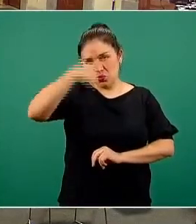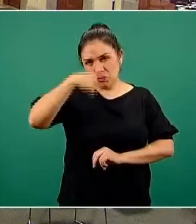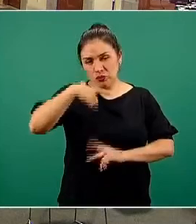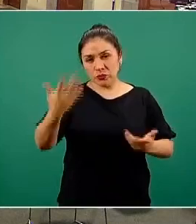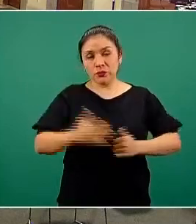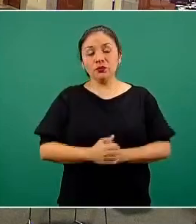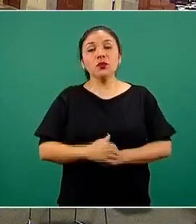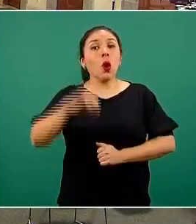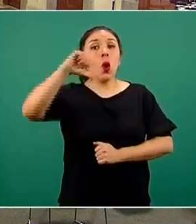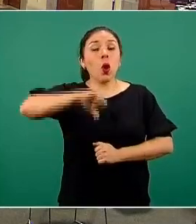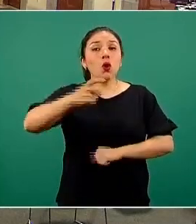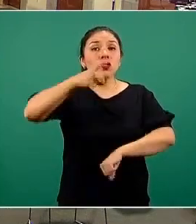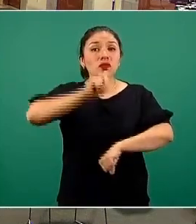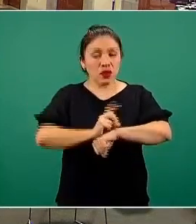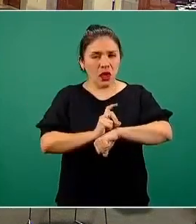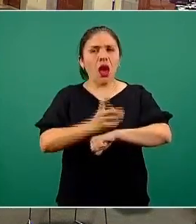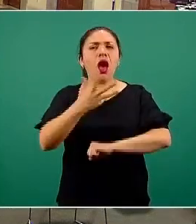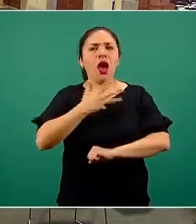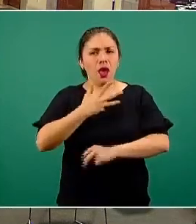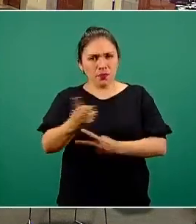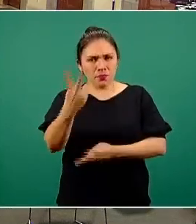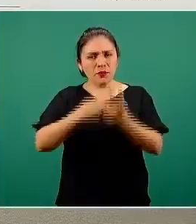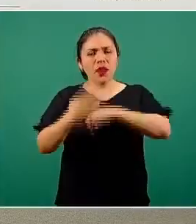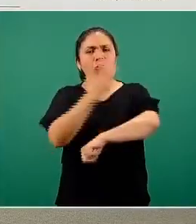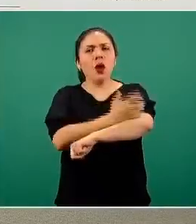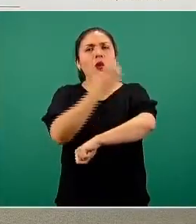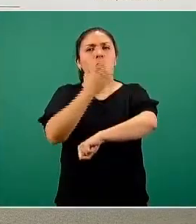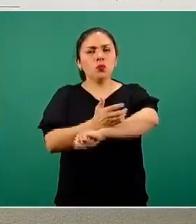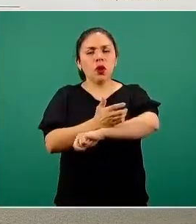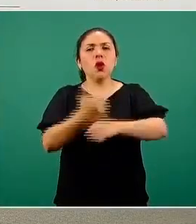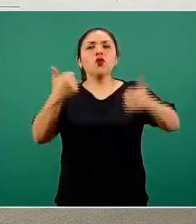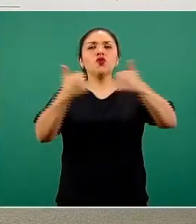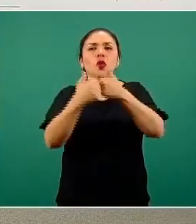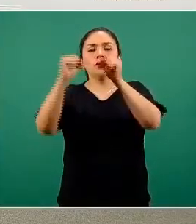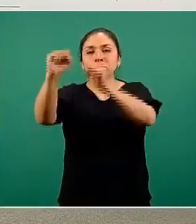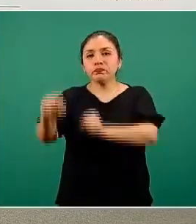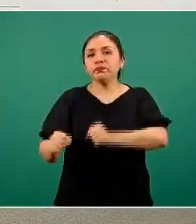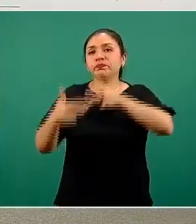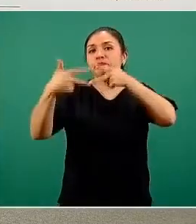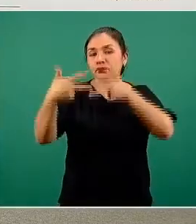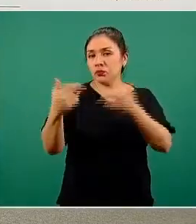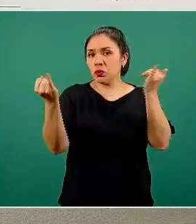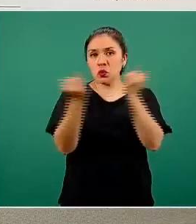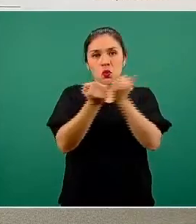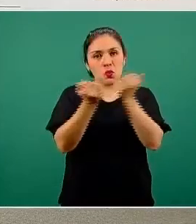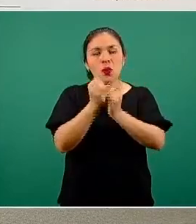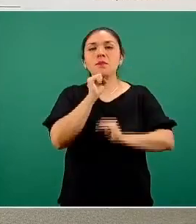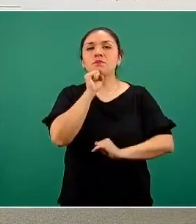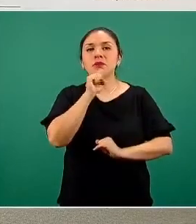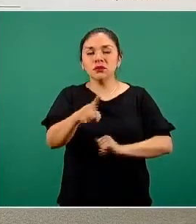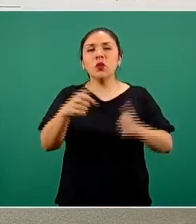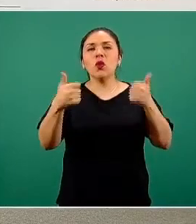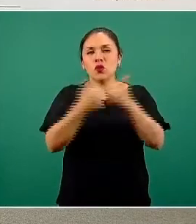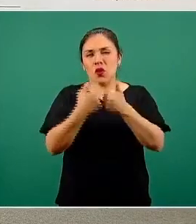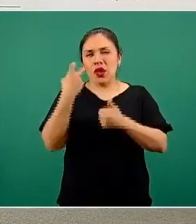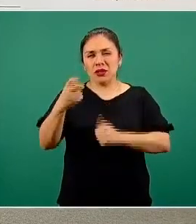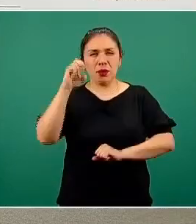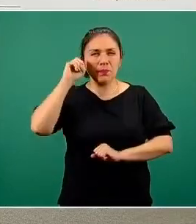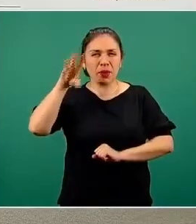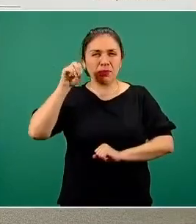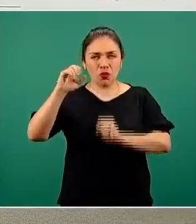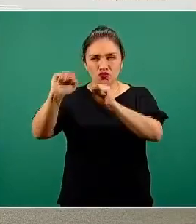The day of today, we're going join, by the virtual way, through the videoconferencing,